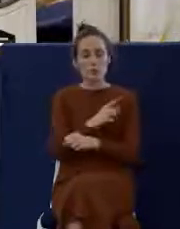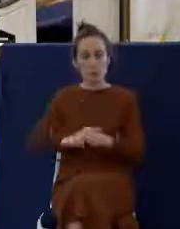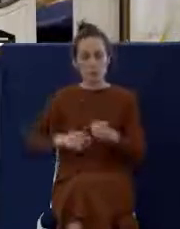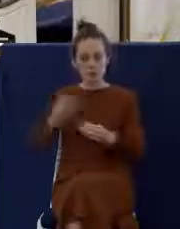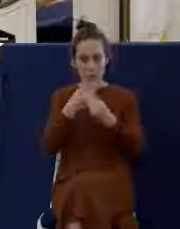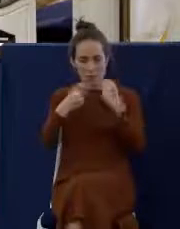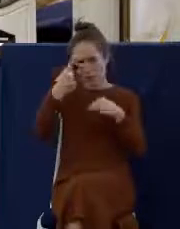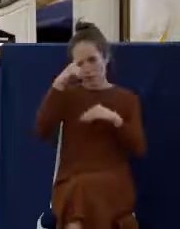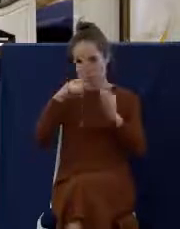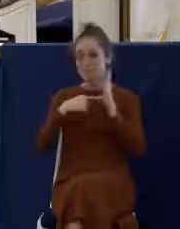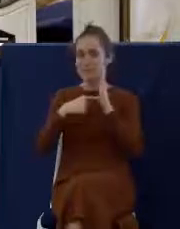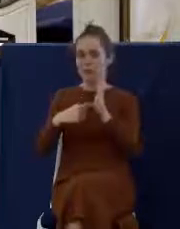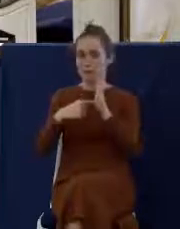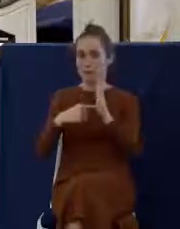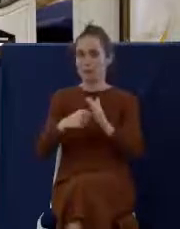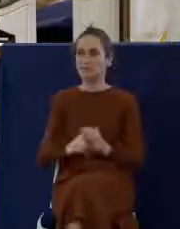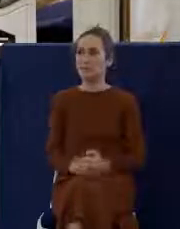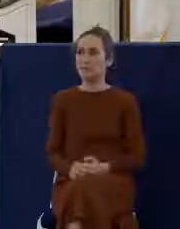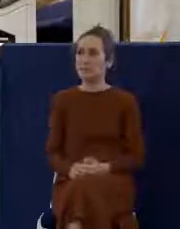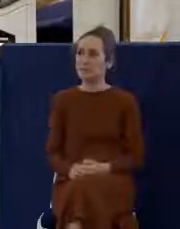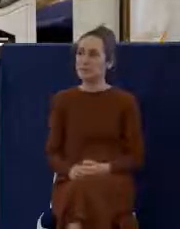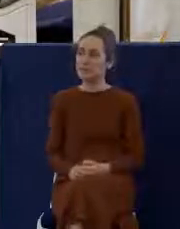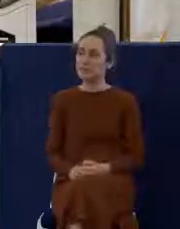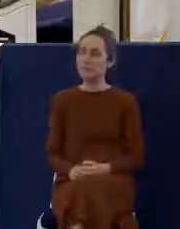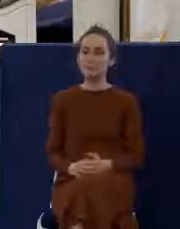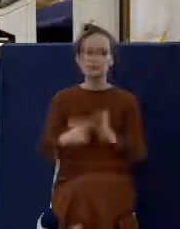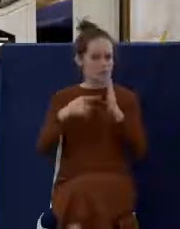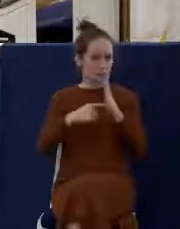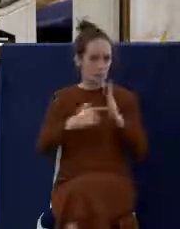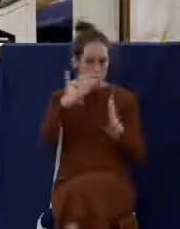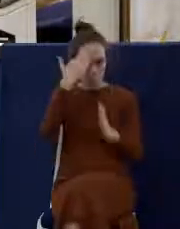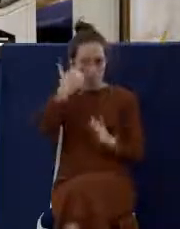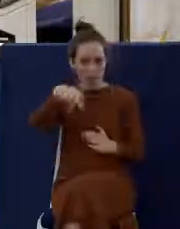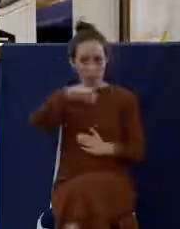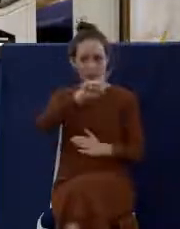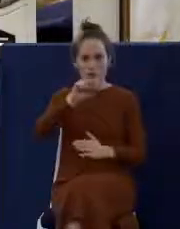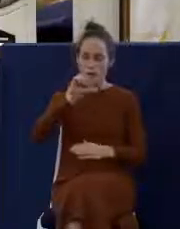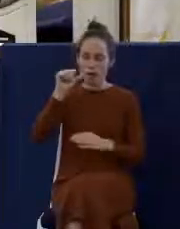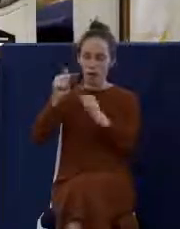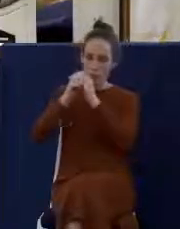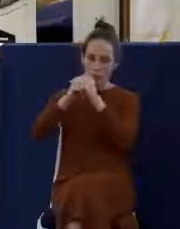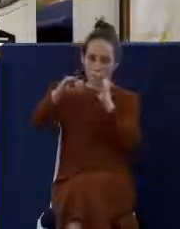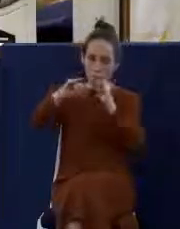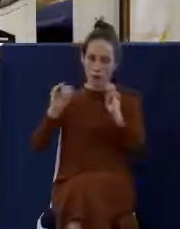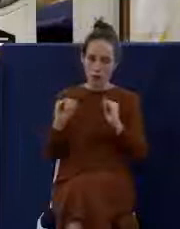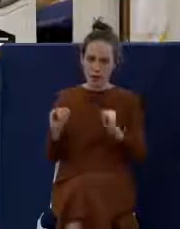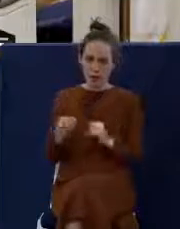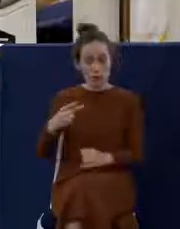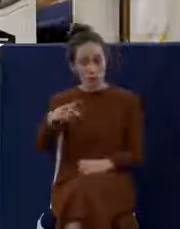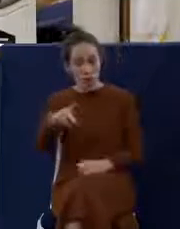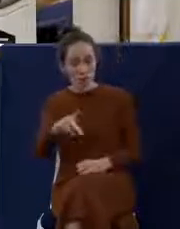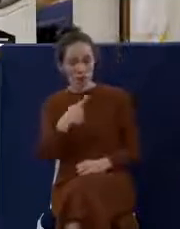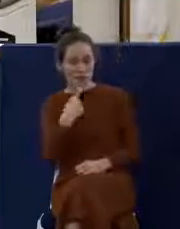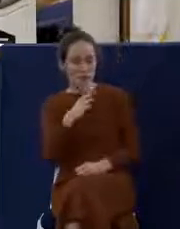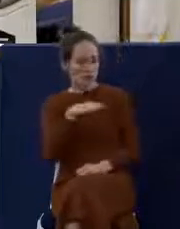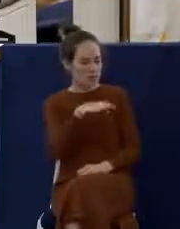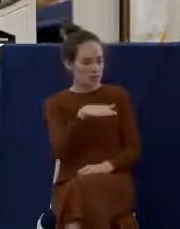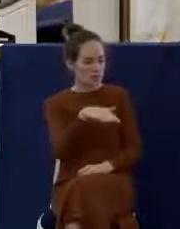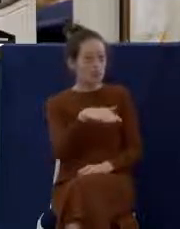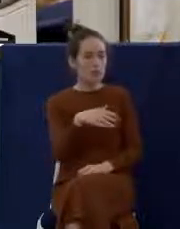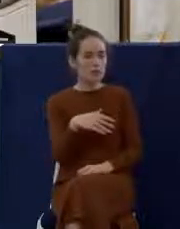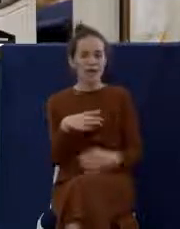of why they shouldn't do it. And Paul points to the Lord's Supper as the reason. And here's the connection.